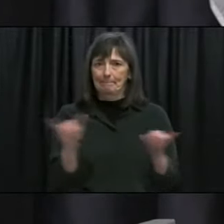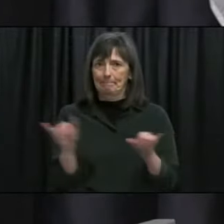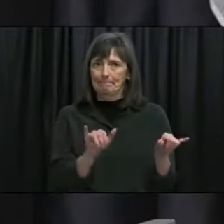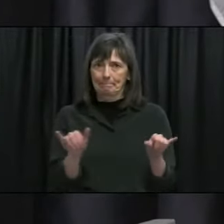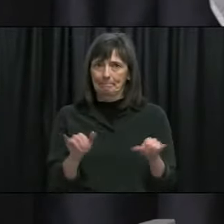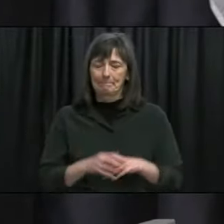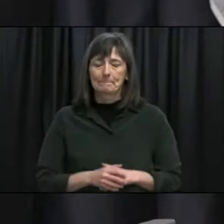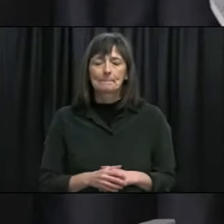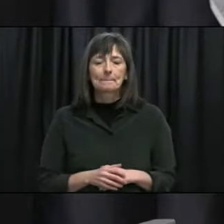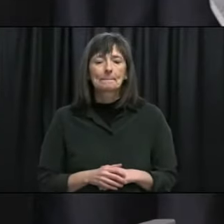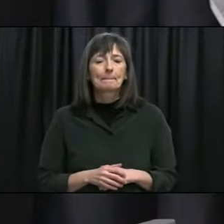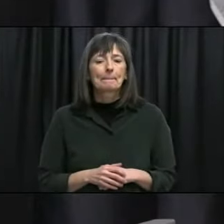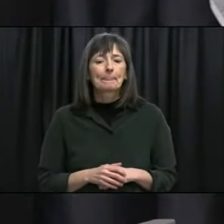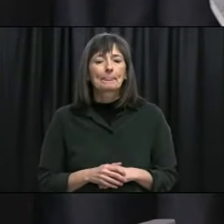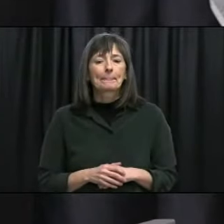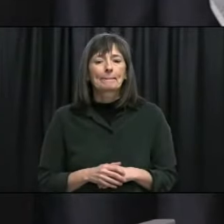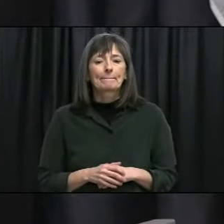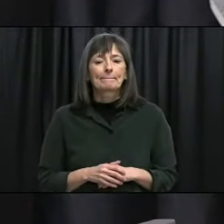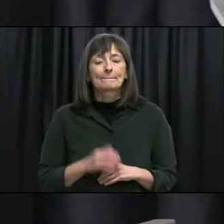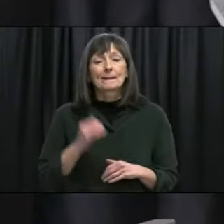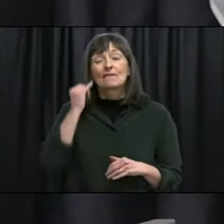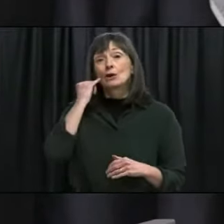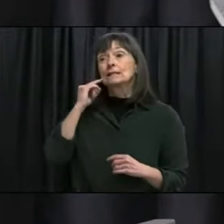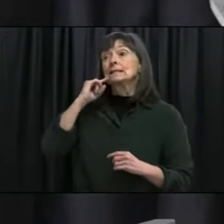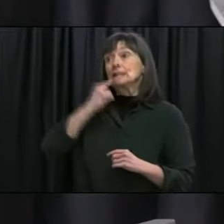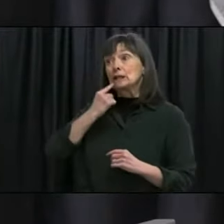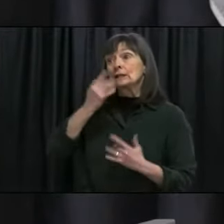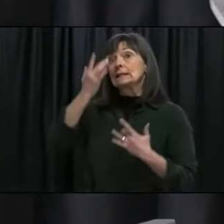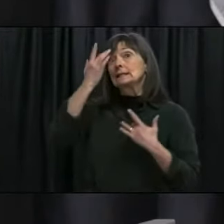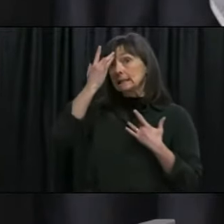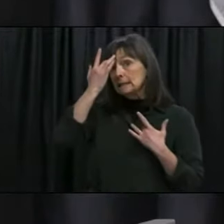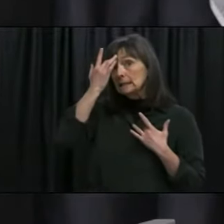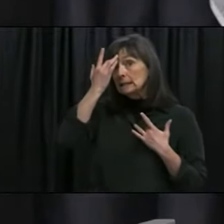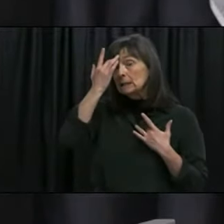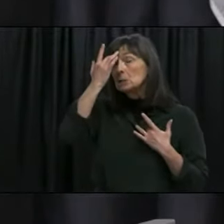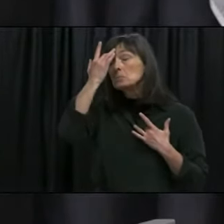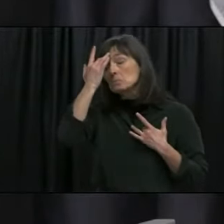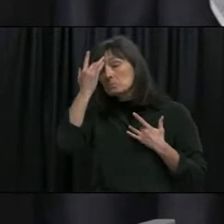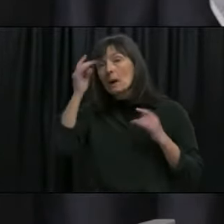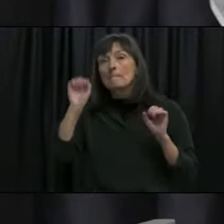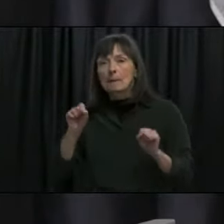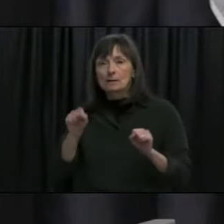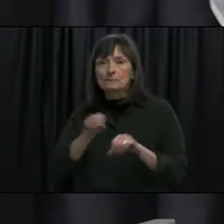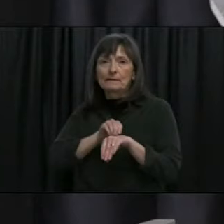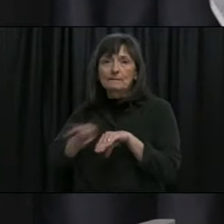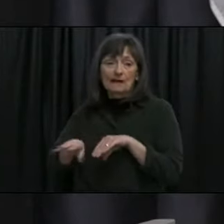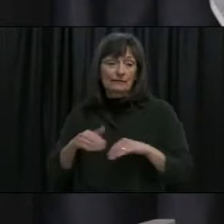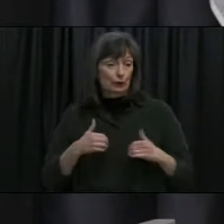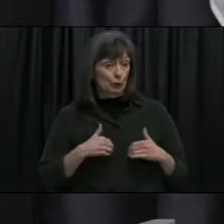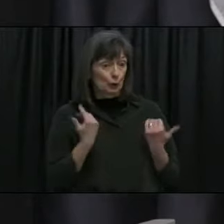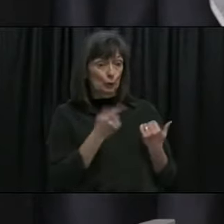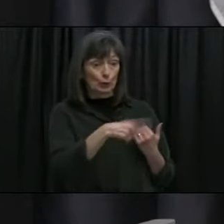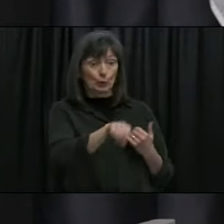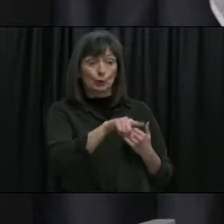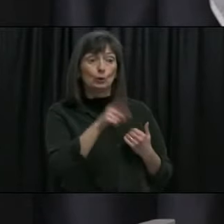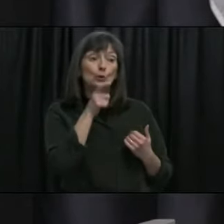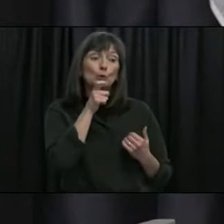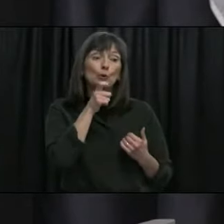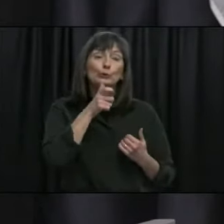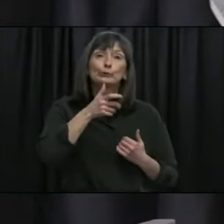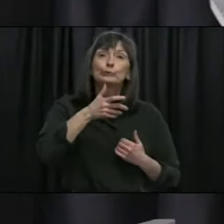with regard to the prevention of severe disease that is important for some groups of children who may have